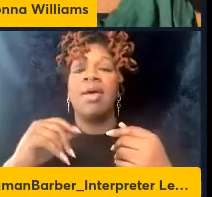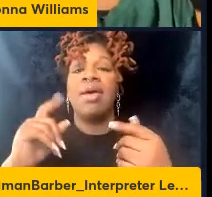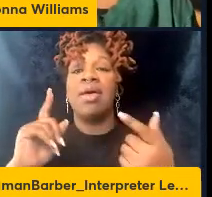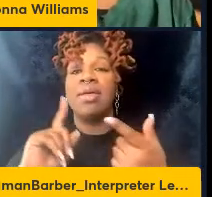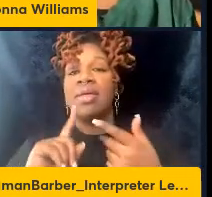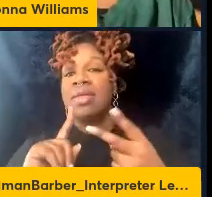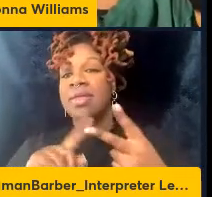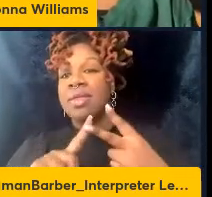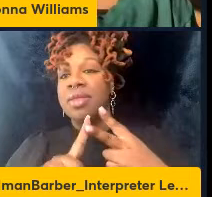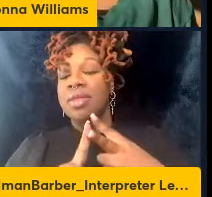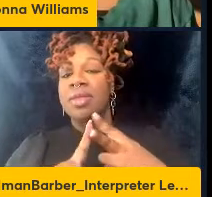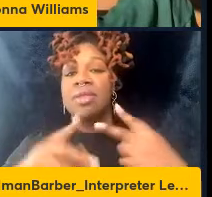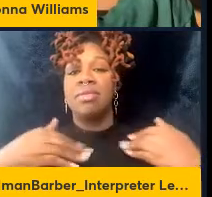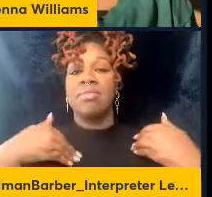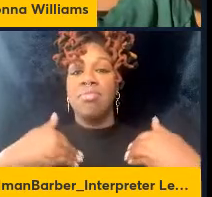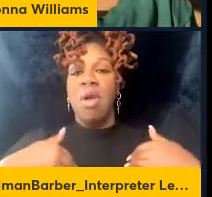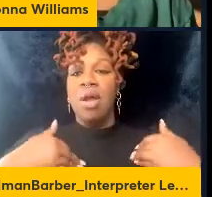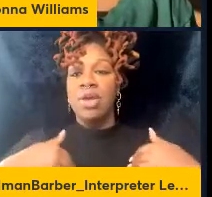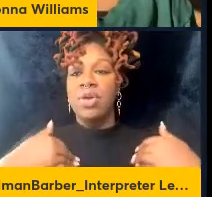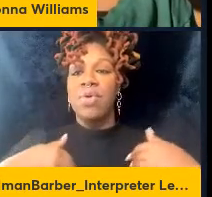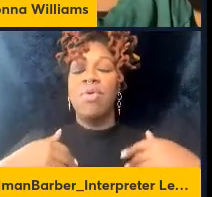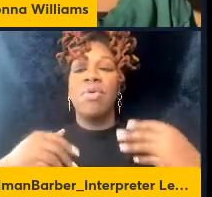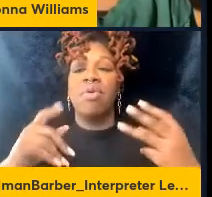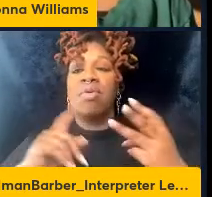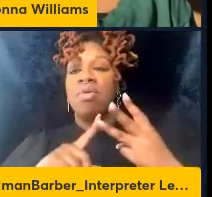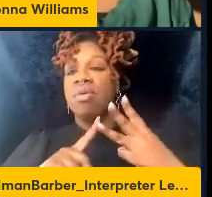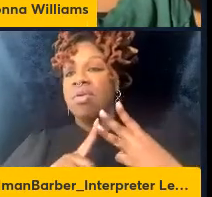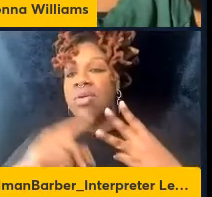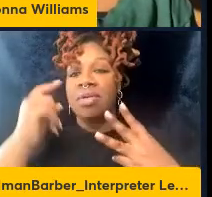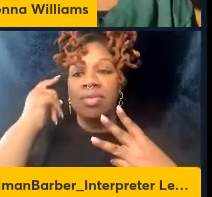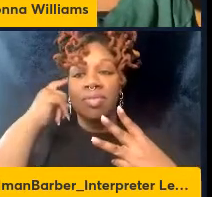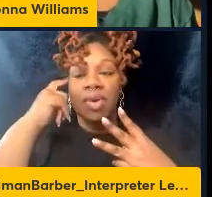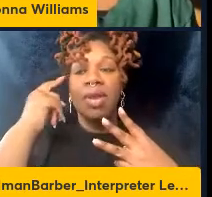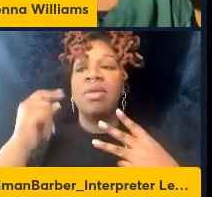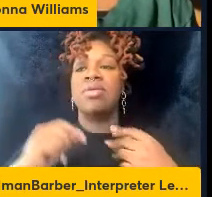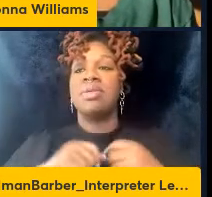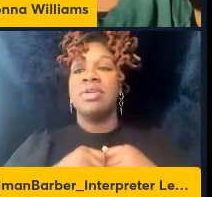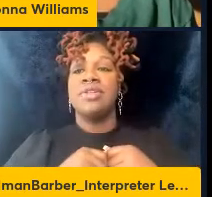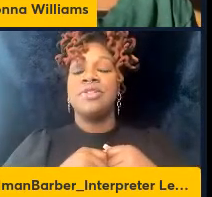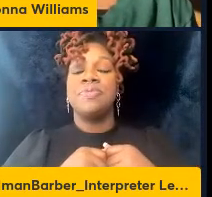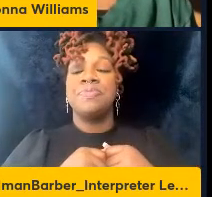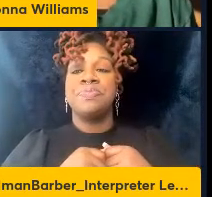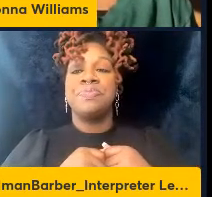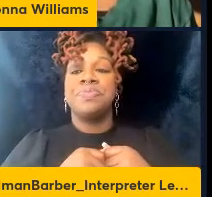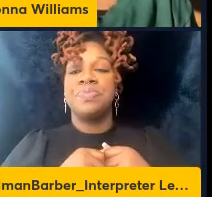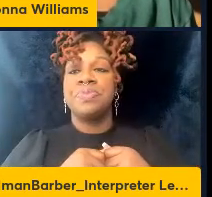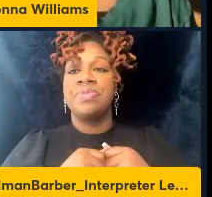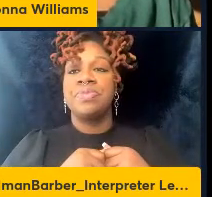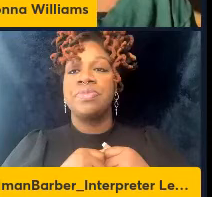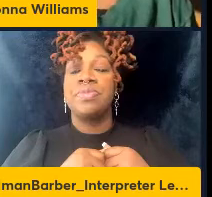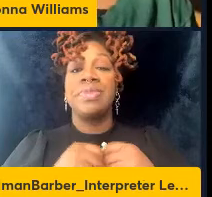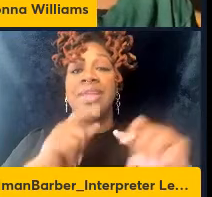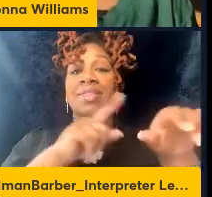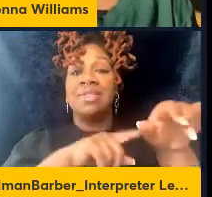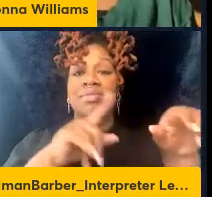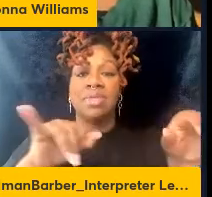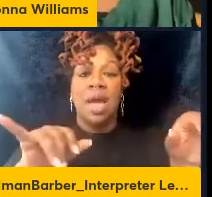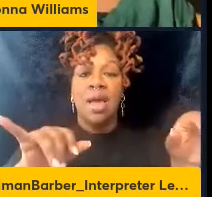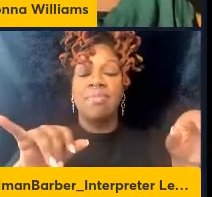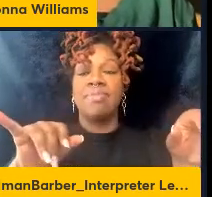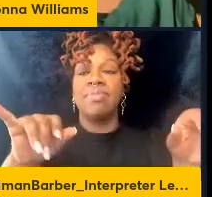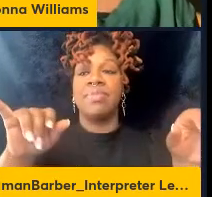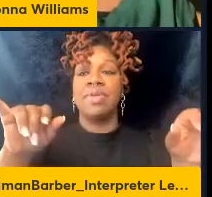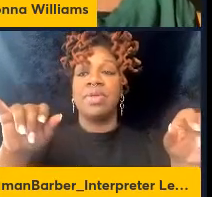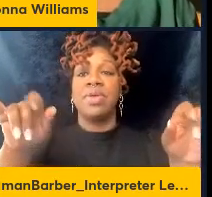lavage and isolated macrophages by CD11B positive cell selection. At the same time, we can also